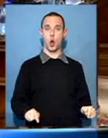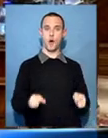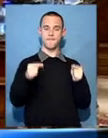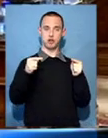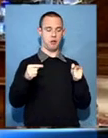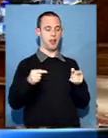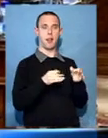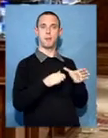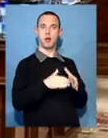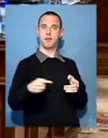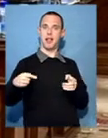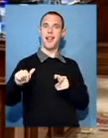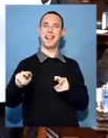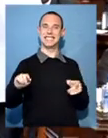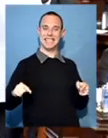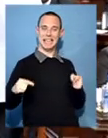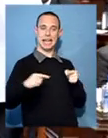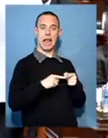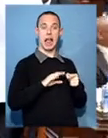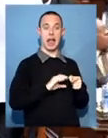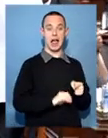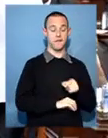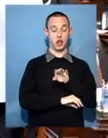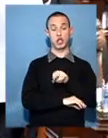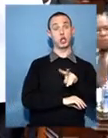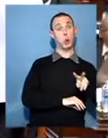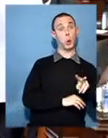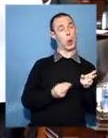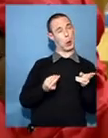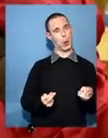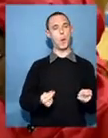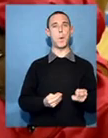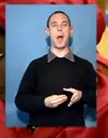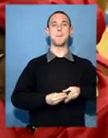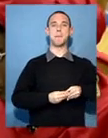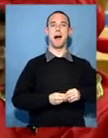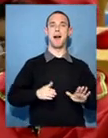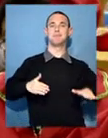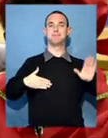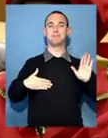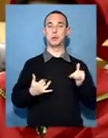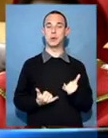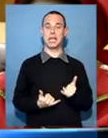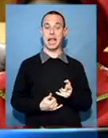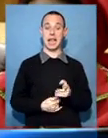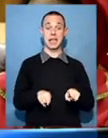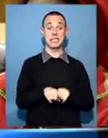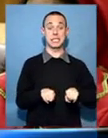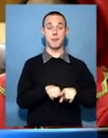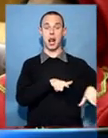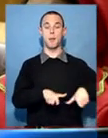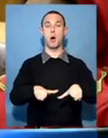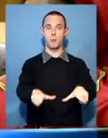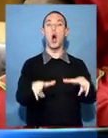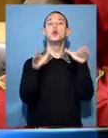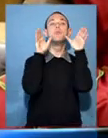follows COPE's dismal electoral results. Thirty new members were sworn in today. In Julius Malema's home province,